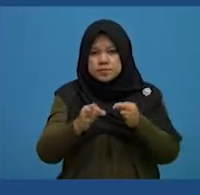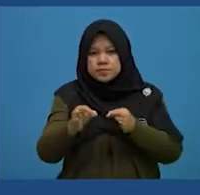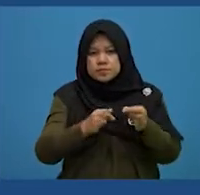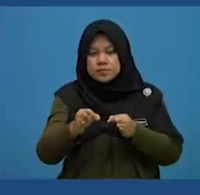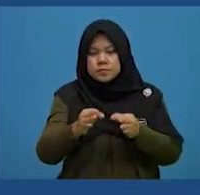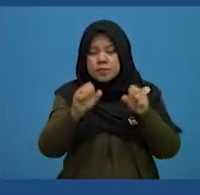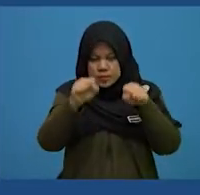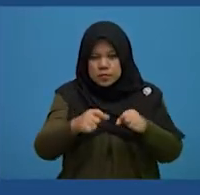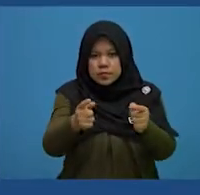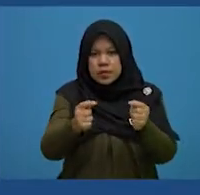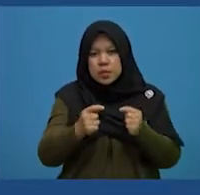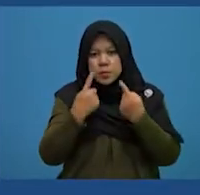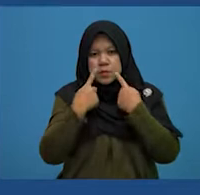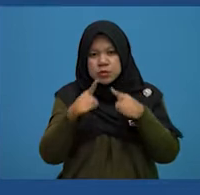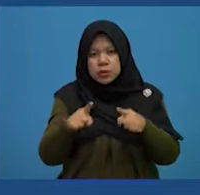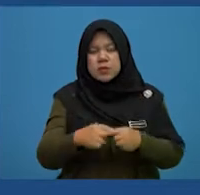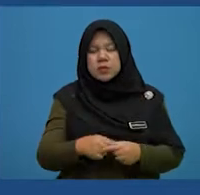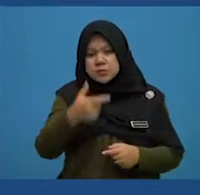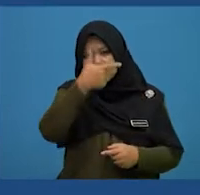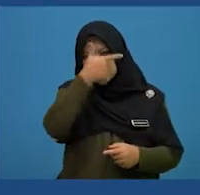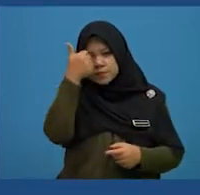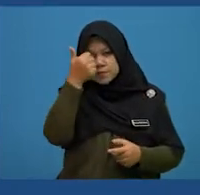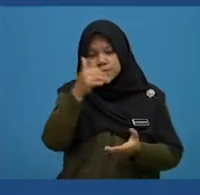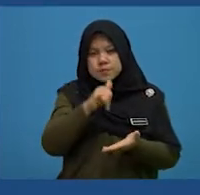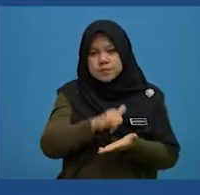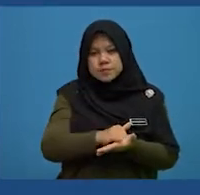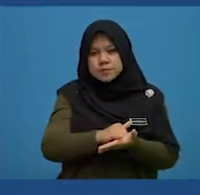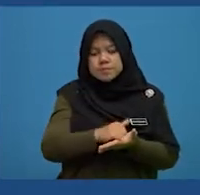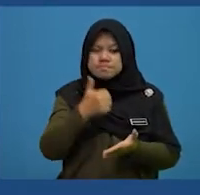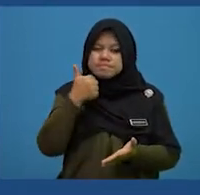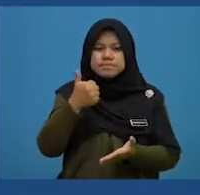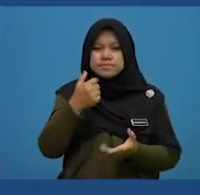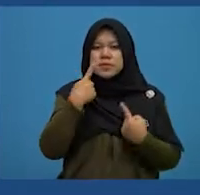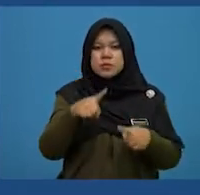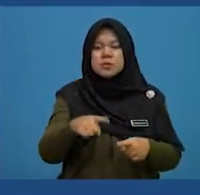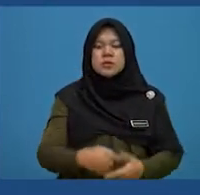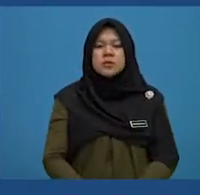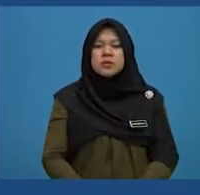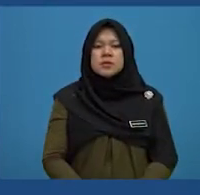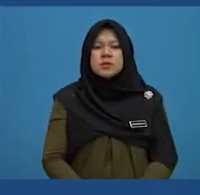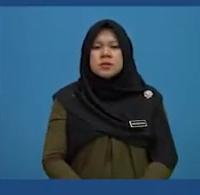we can accept this answer. Therefore, this is the best answer.